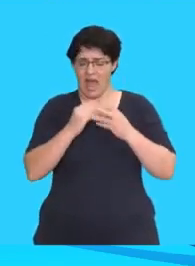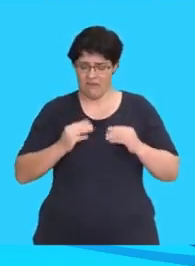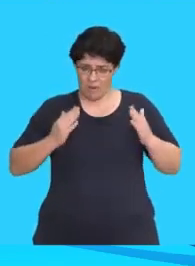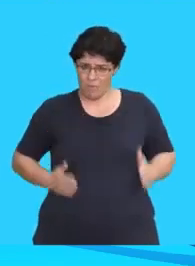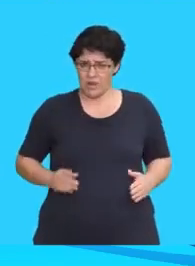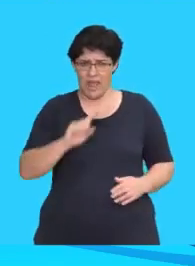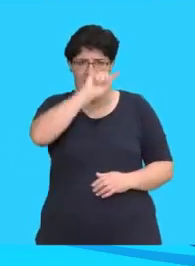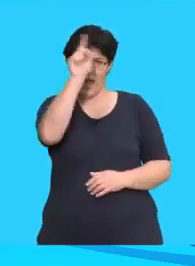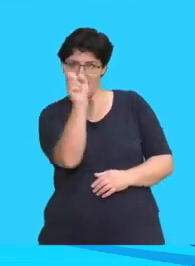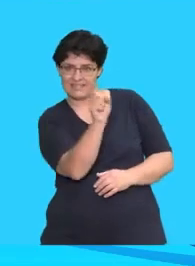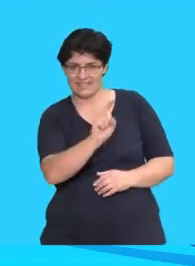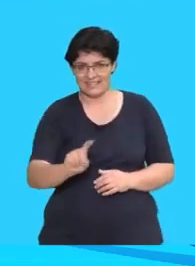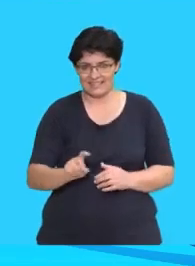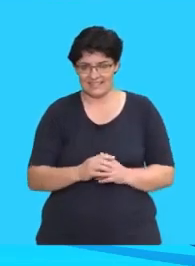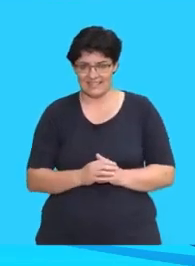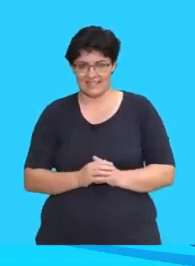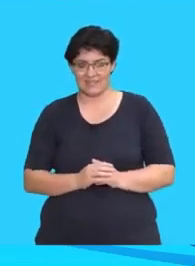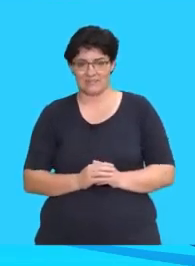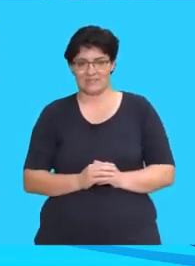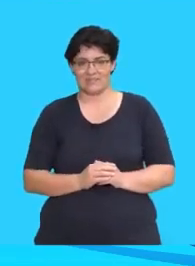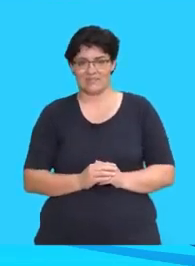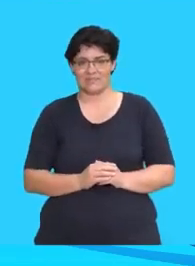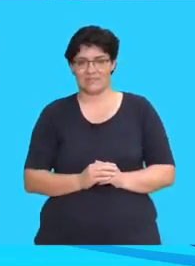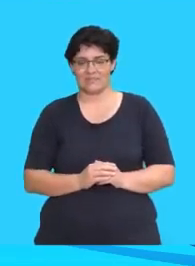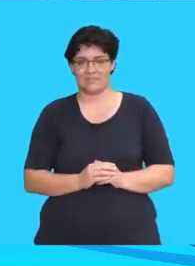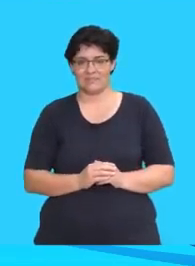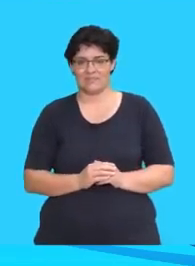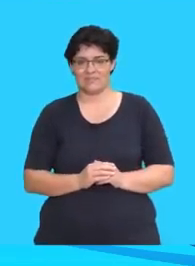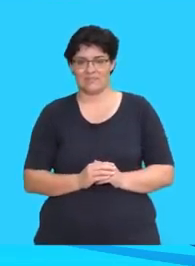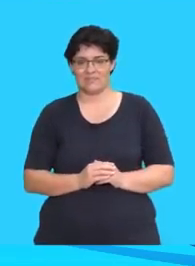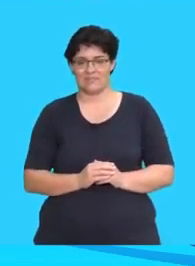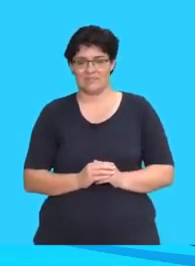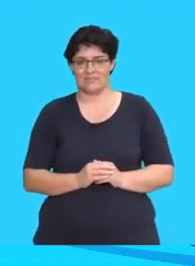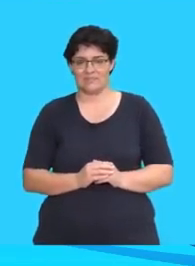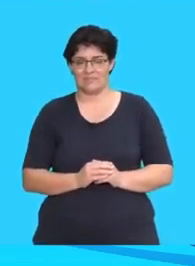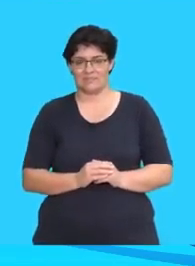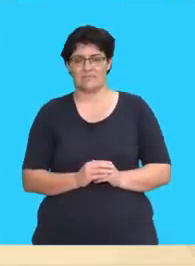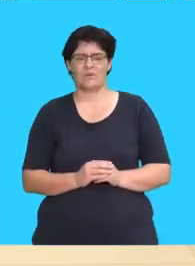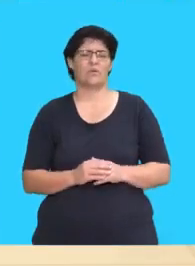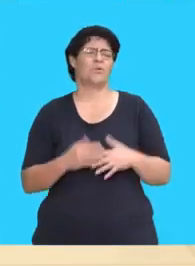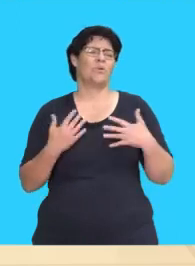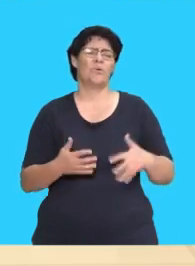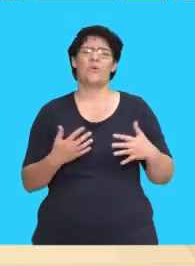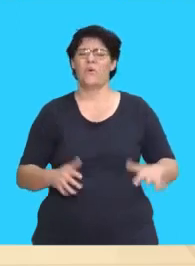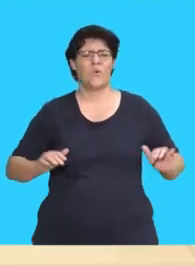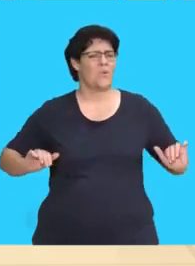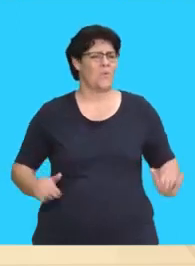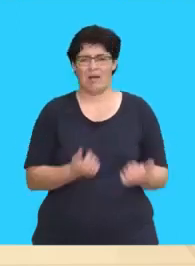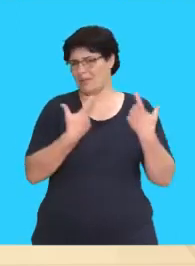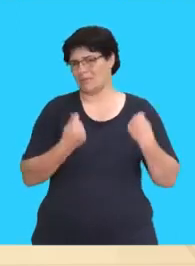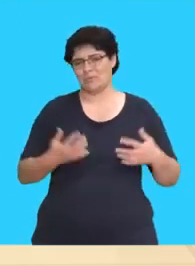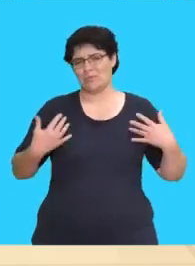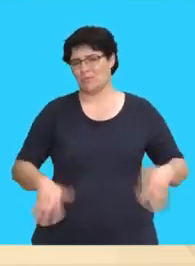S-shaped body. A seahorse has an S-shaped body. You're doing